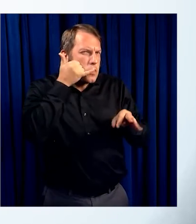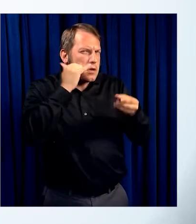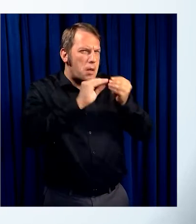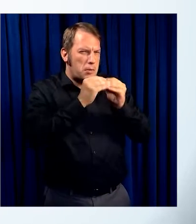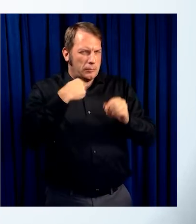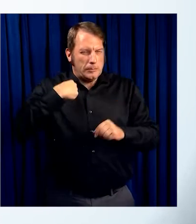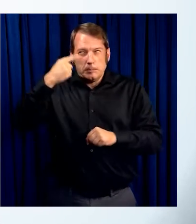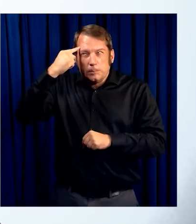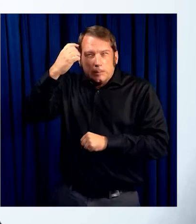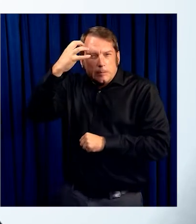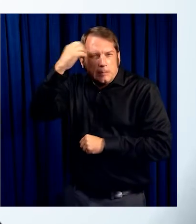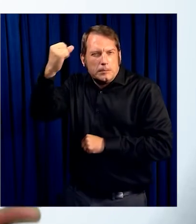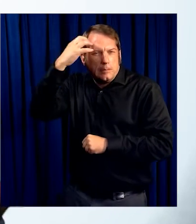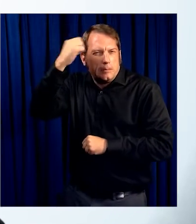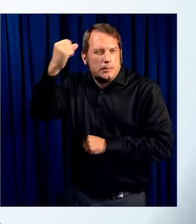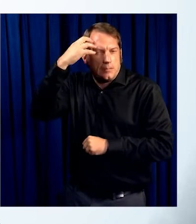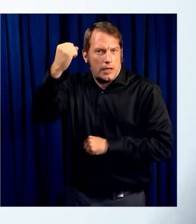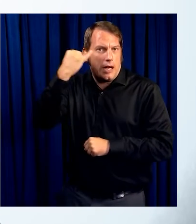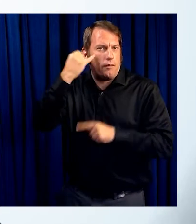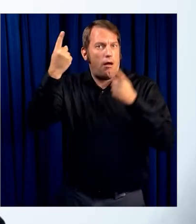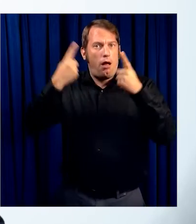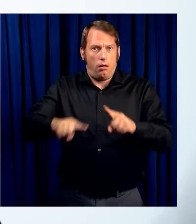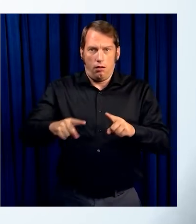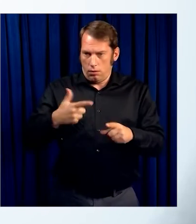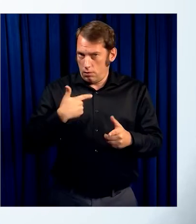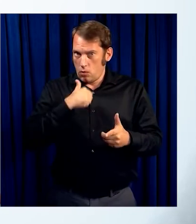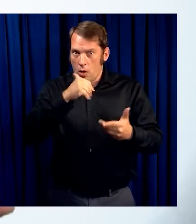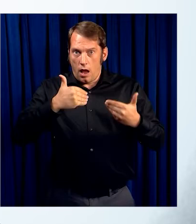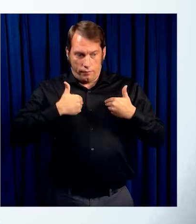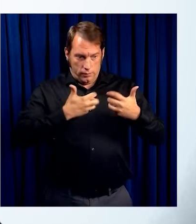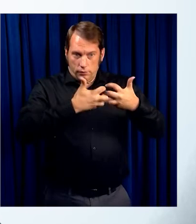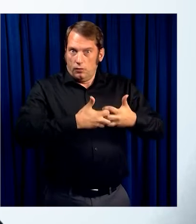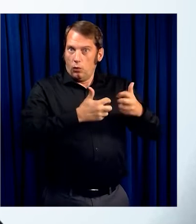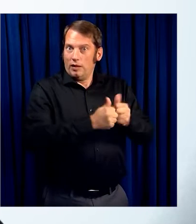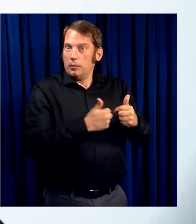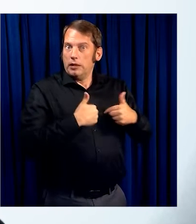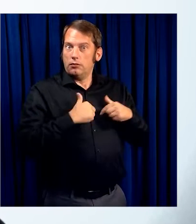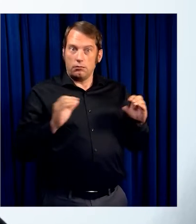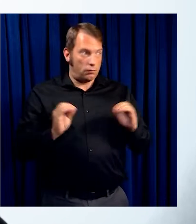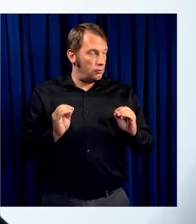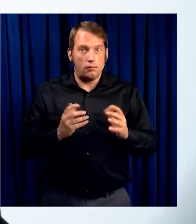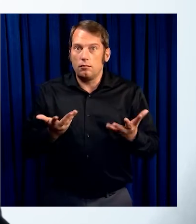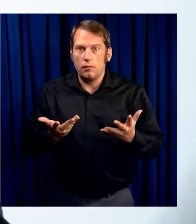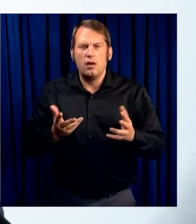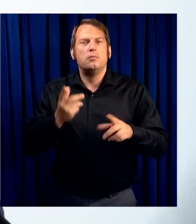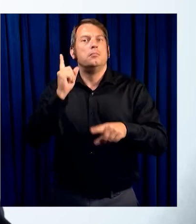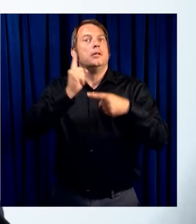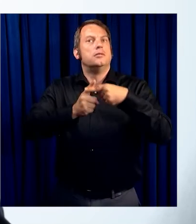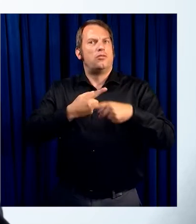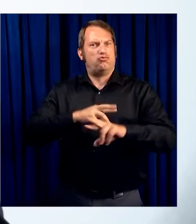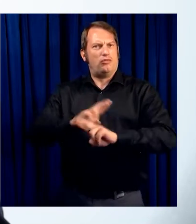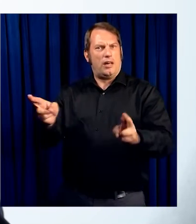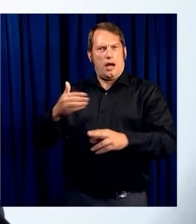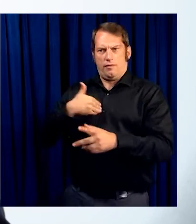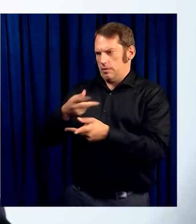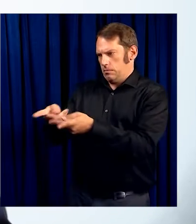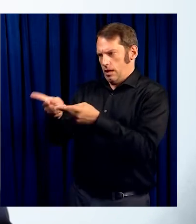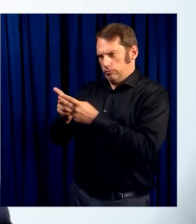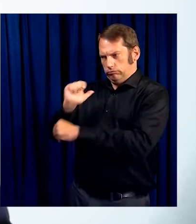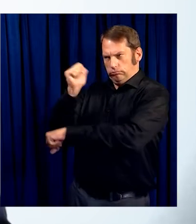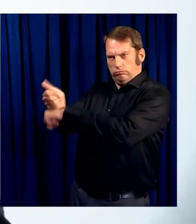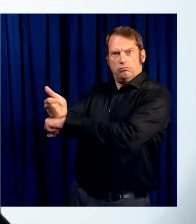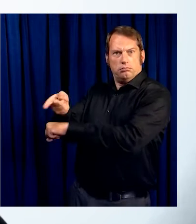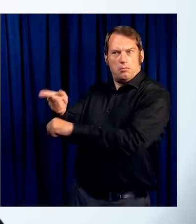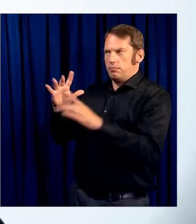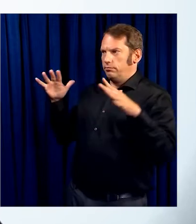electronic device. I also have a designated meeting space if I'm separated from my family and can't communicate with them.